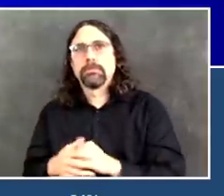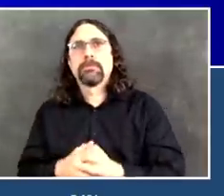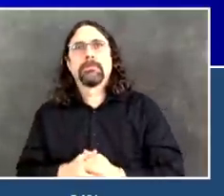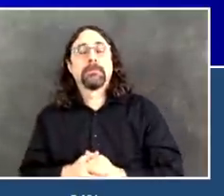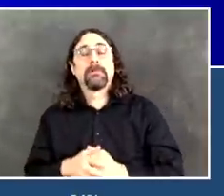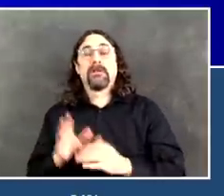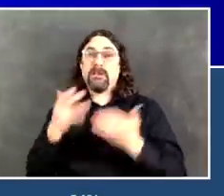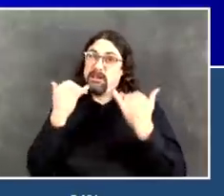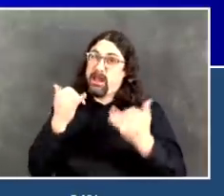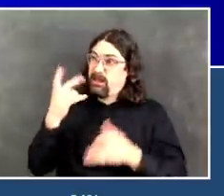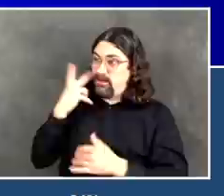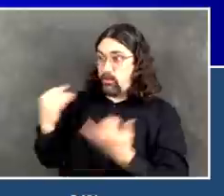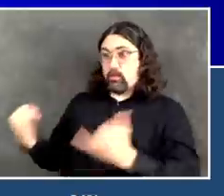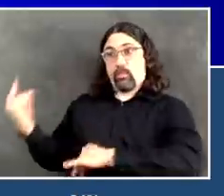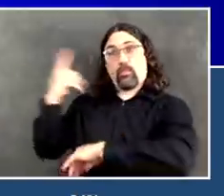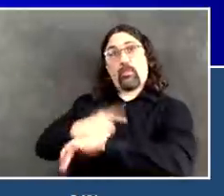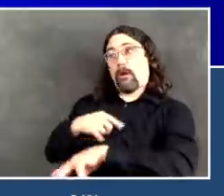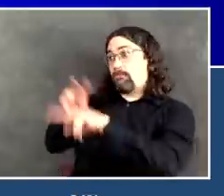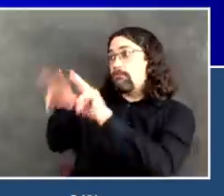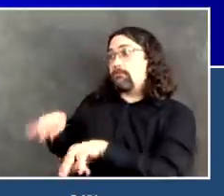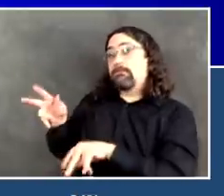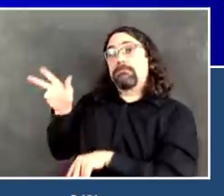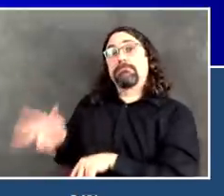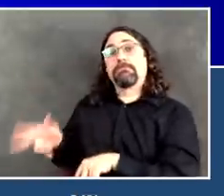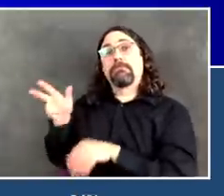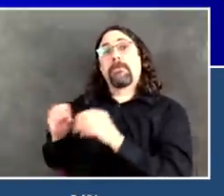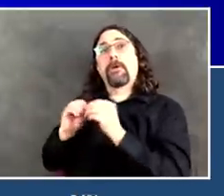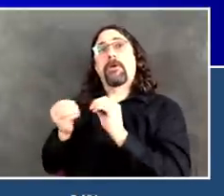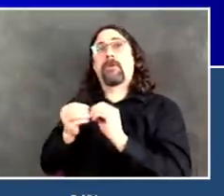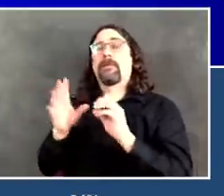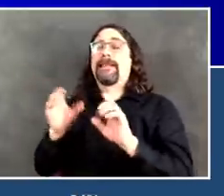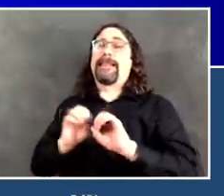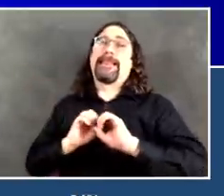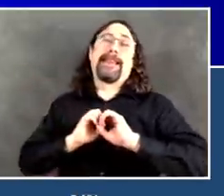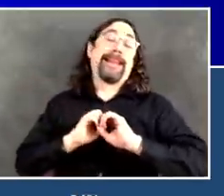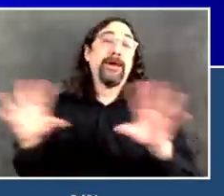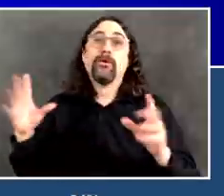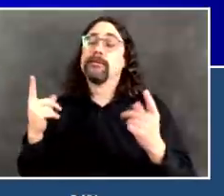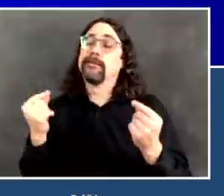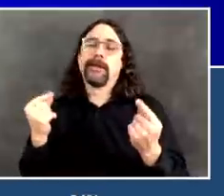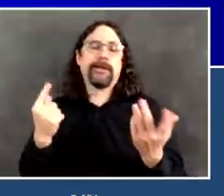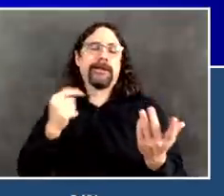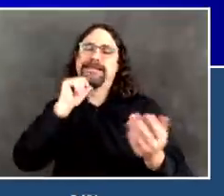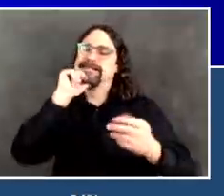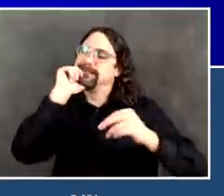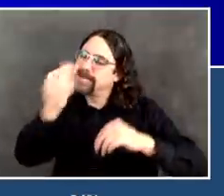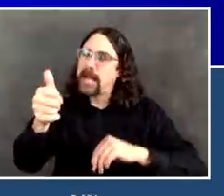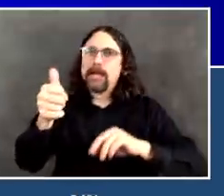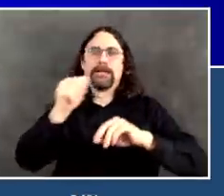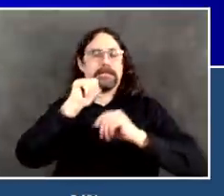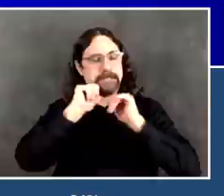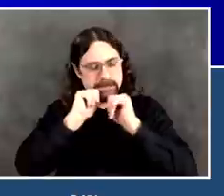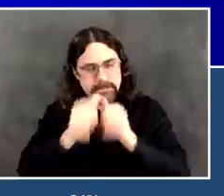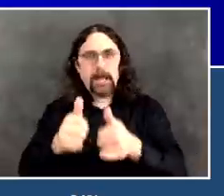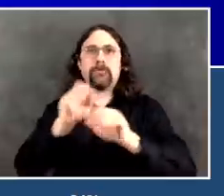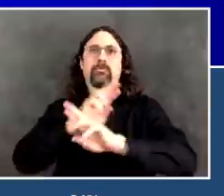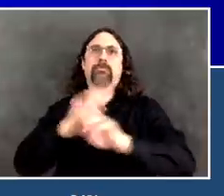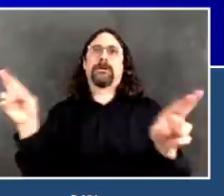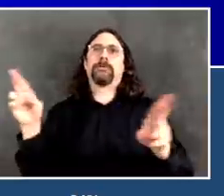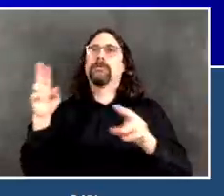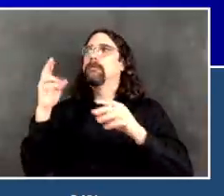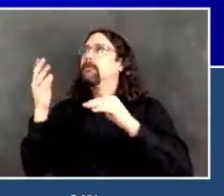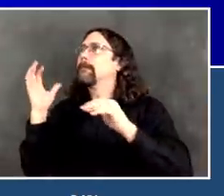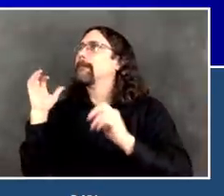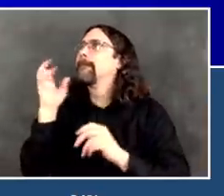of social distancing and shelter in place. They tell us that it has been smart to postpone those big events,